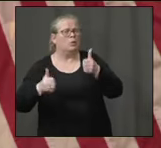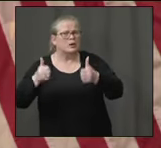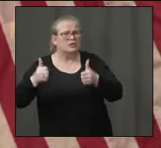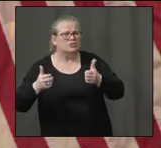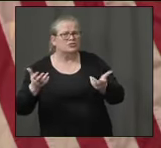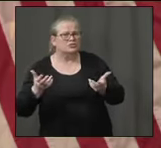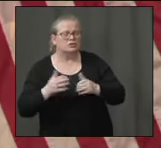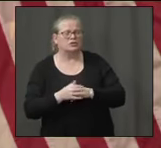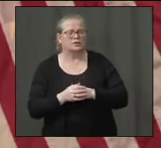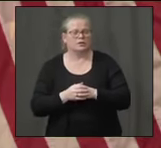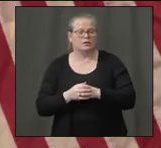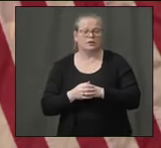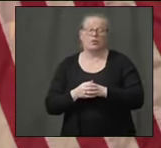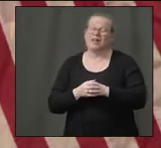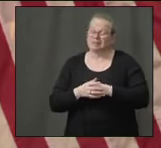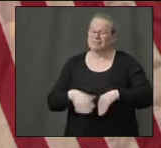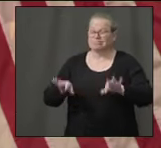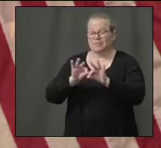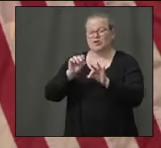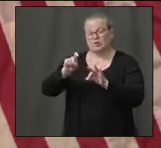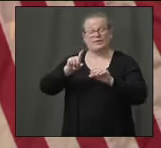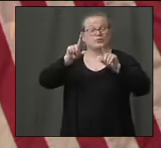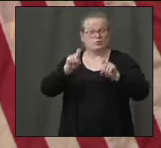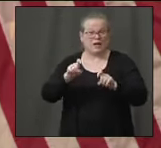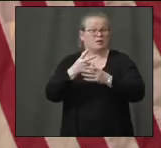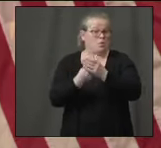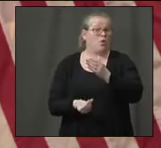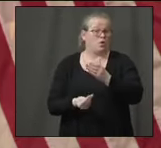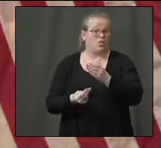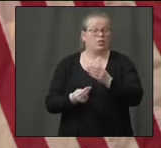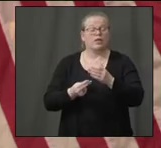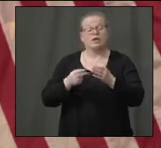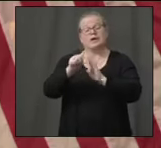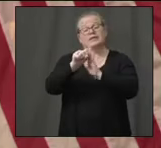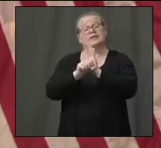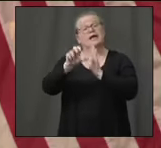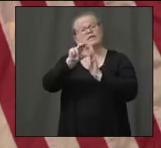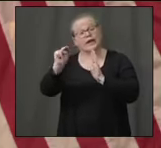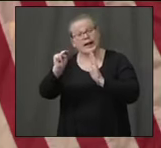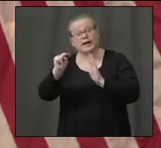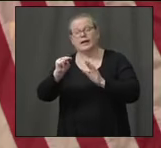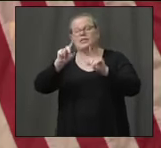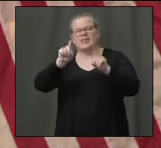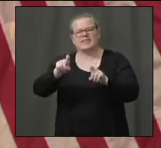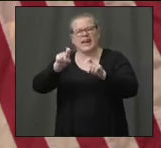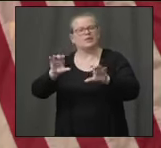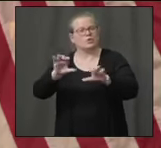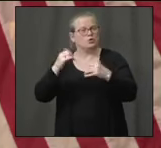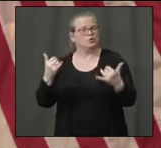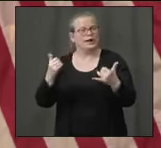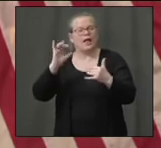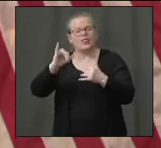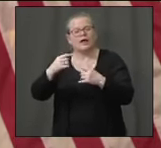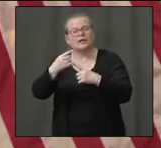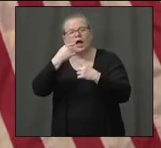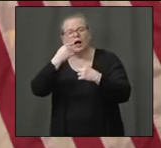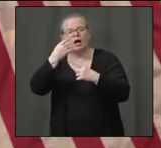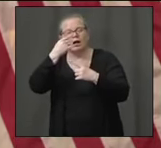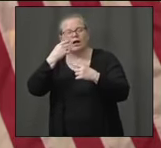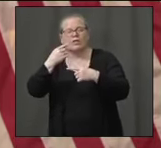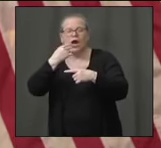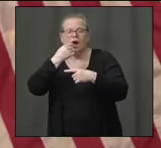tests. The first test and the test we're doing today in the state of Connecticut and throughout the country basically tests that you have the virus or you do not have the